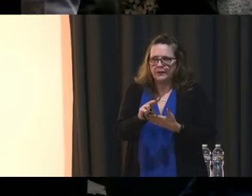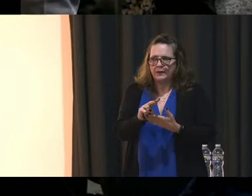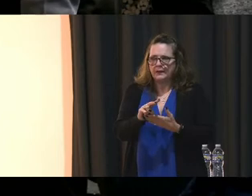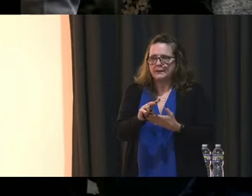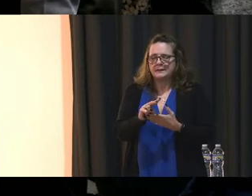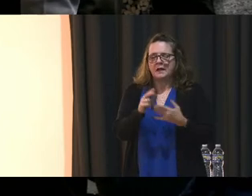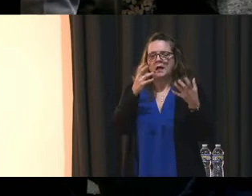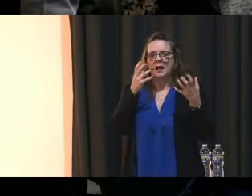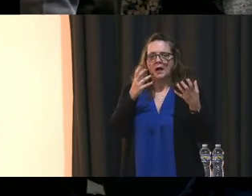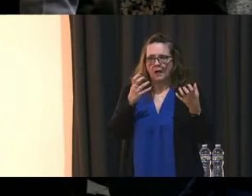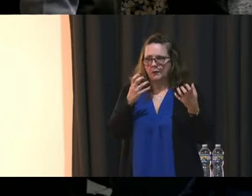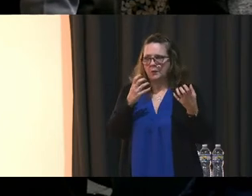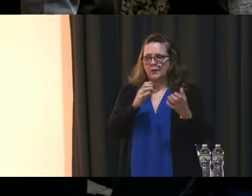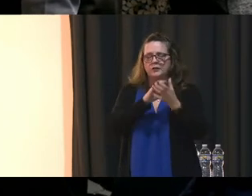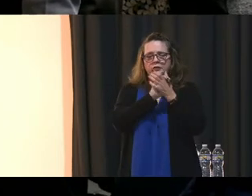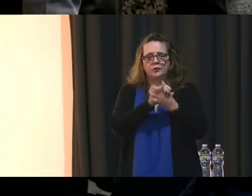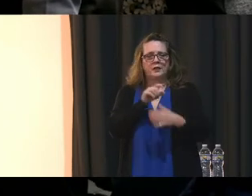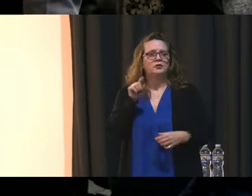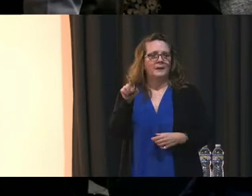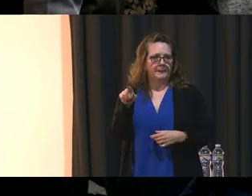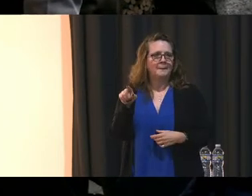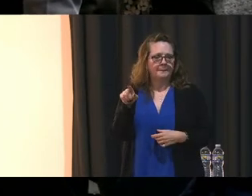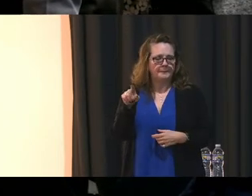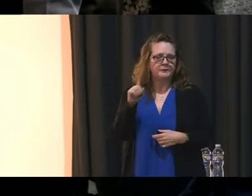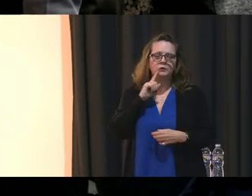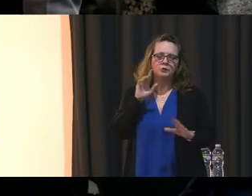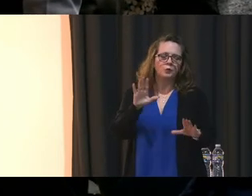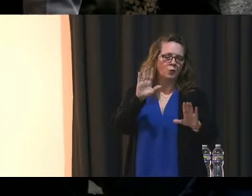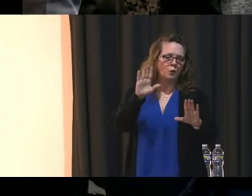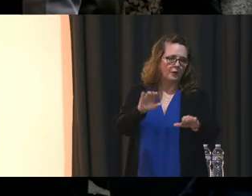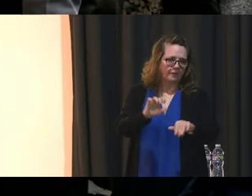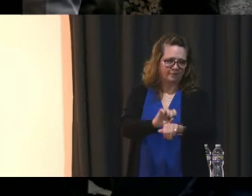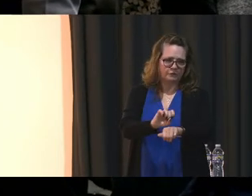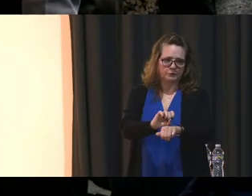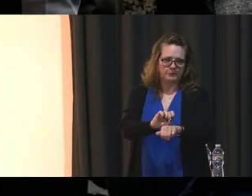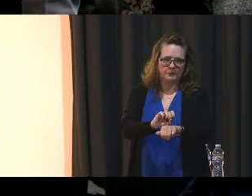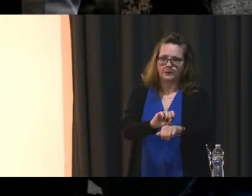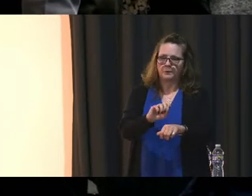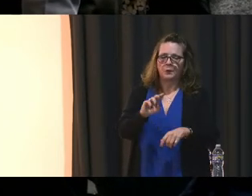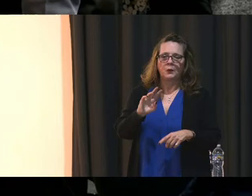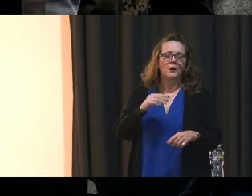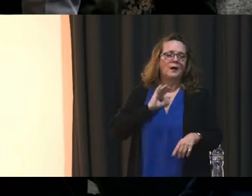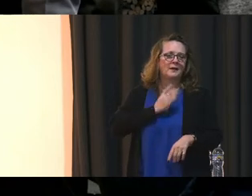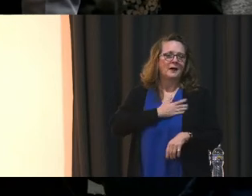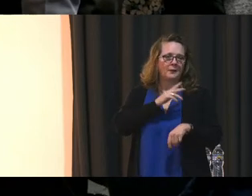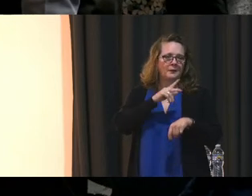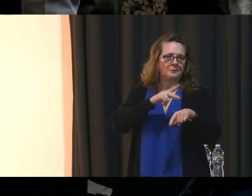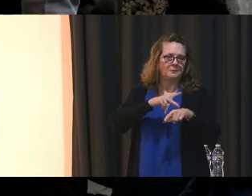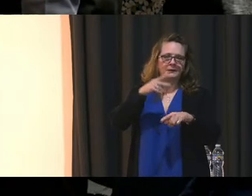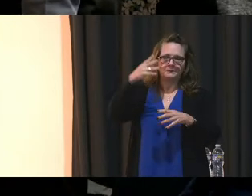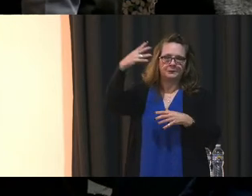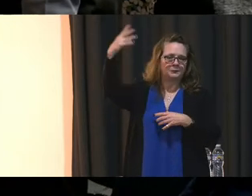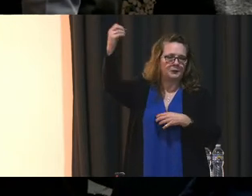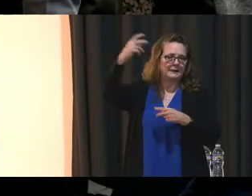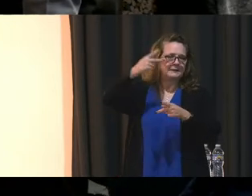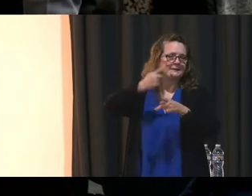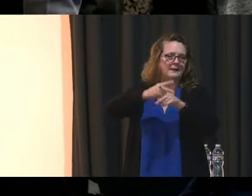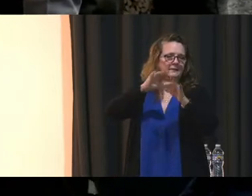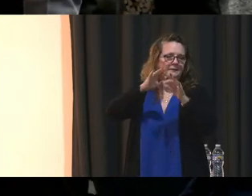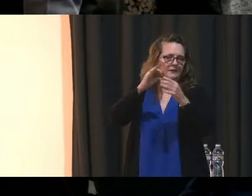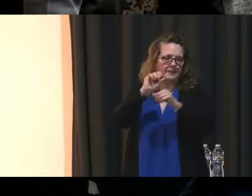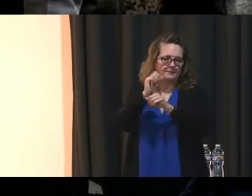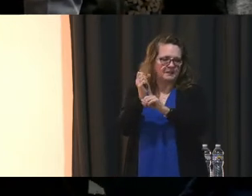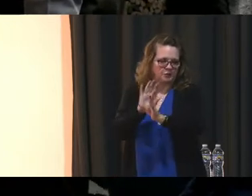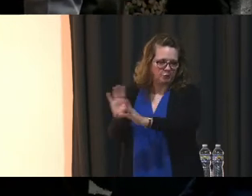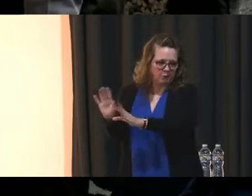want to, you know, congratulate him on doing a wonderful job while our principal is away, taking care of some family matters. And I want